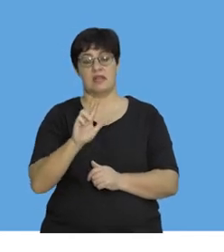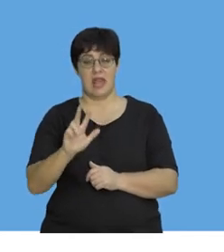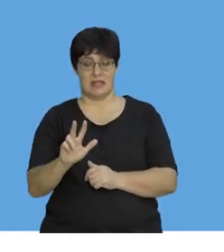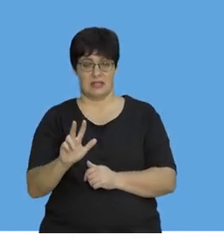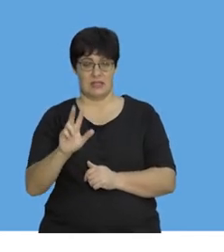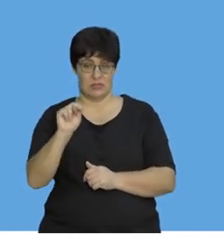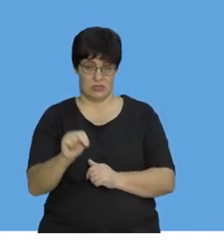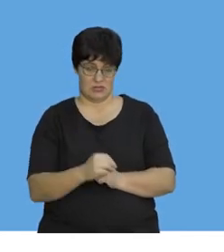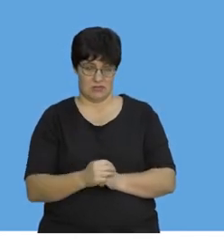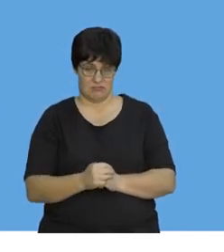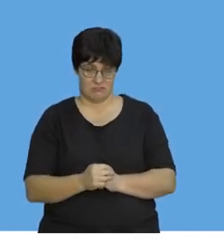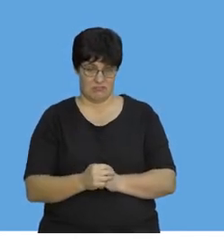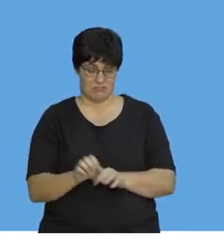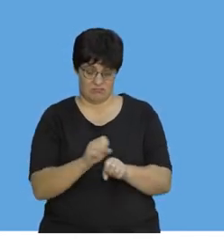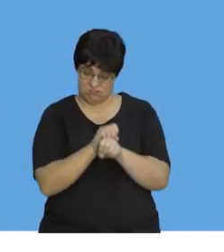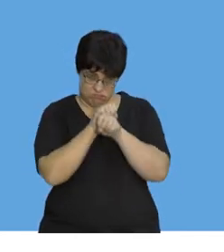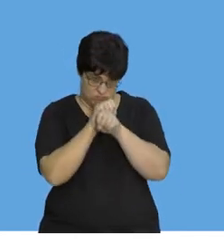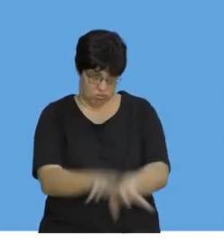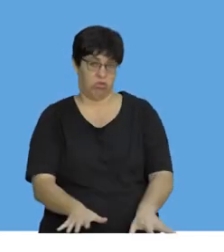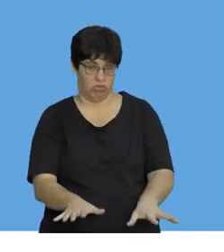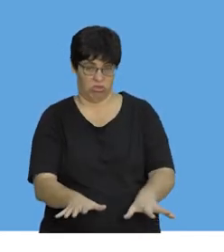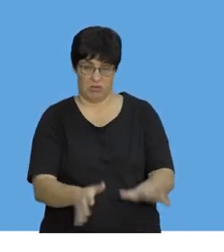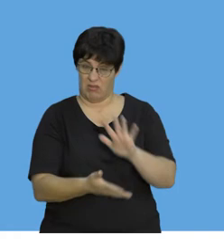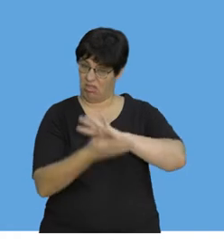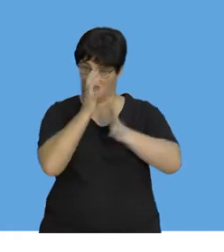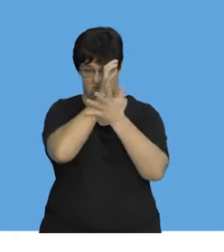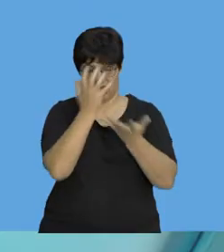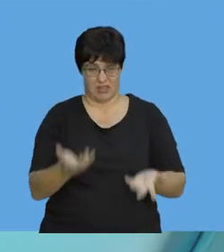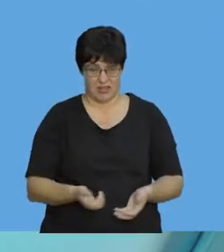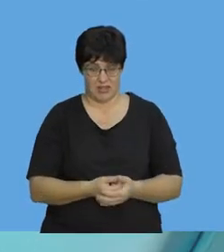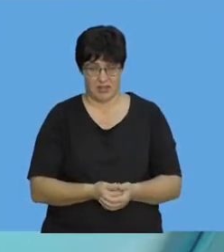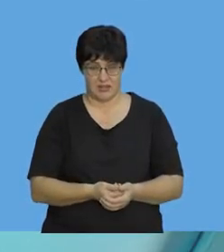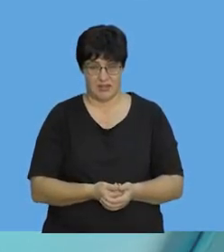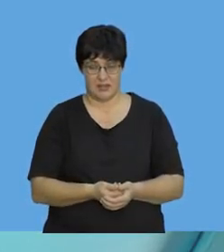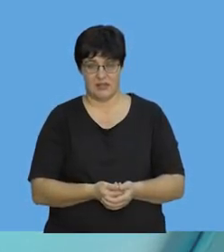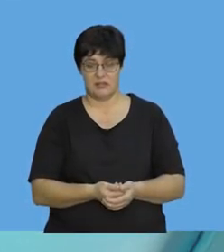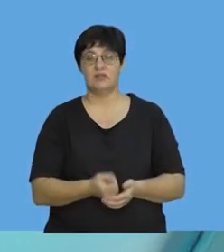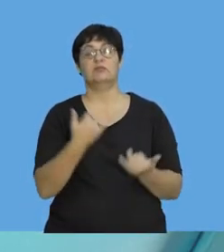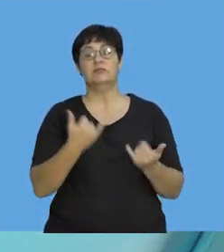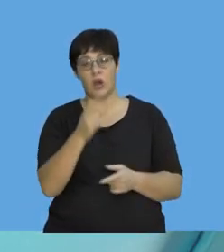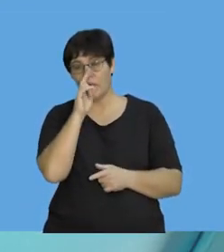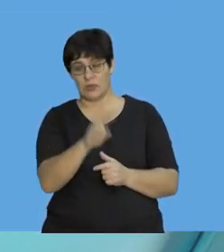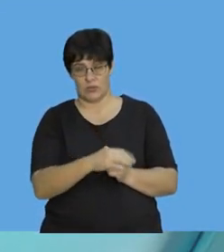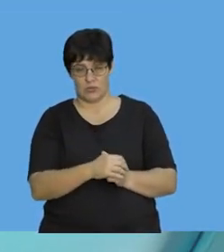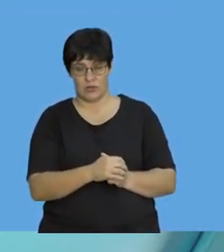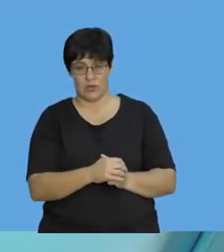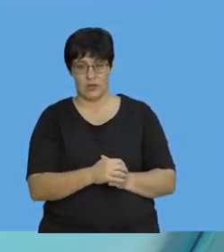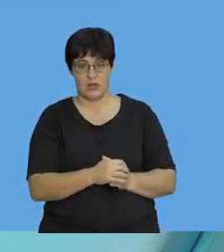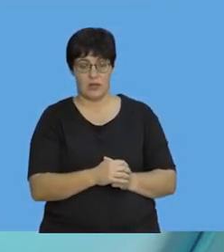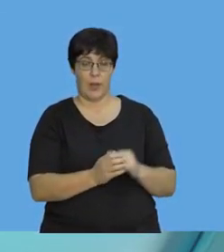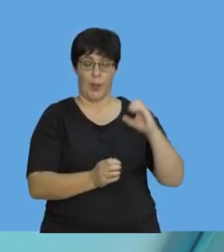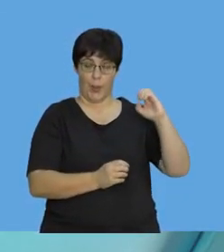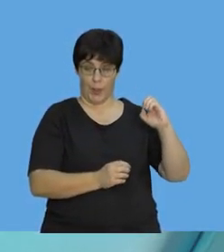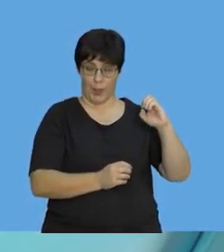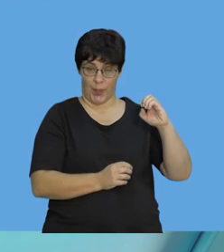newtons. It's very broken. It's smashed. It's a mess. Okay. Let's see. So, we saw with the